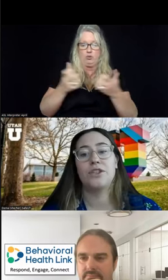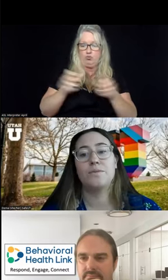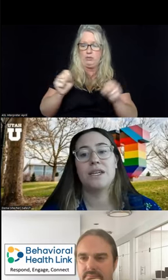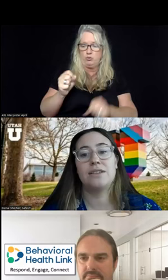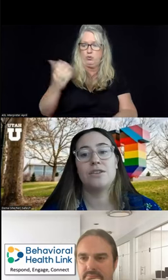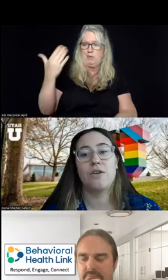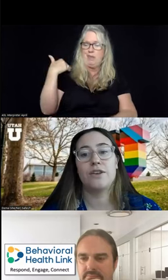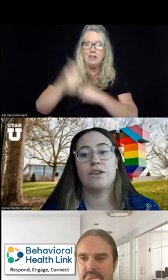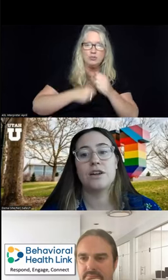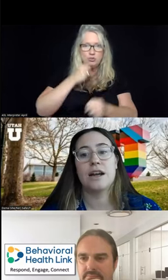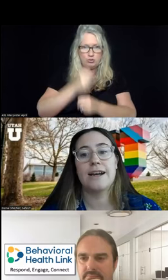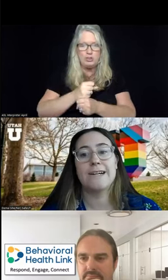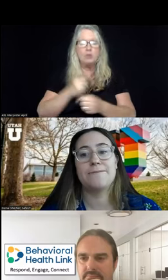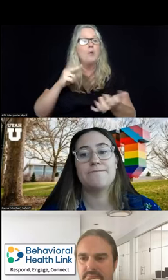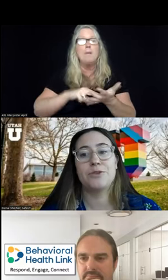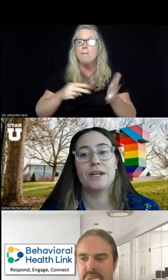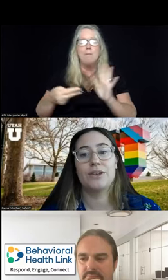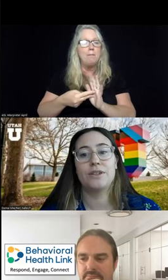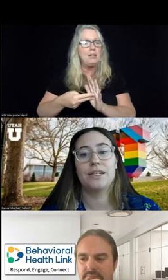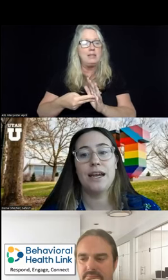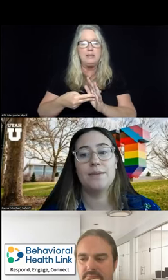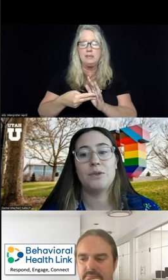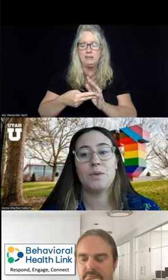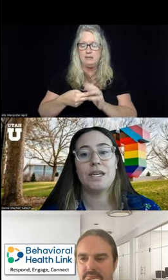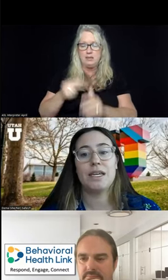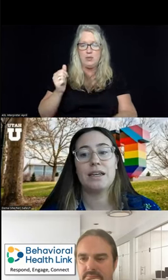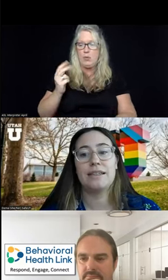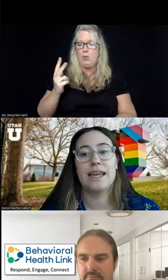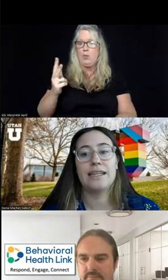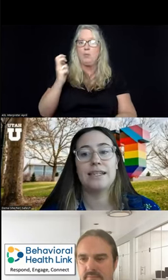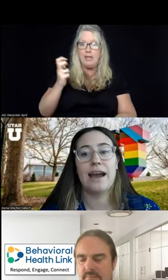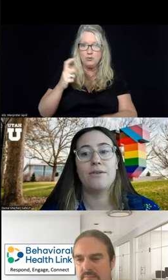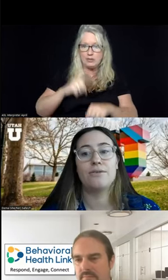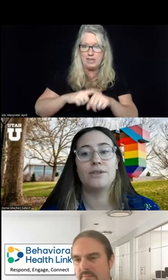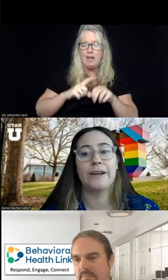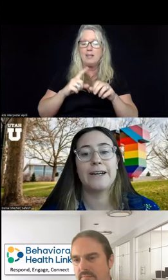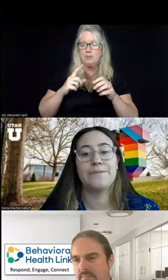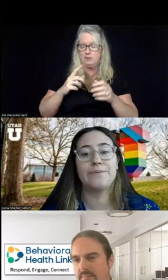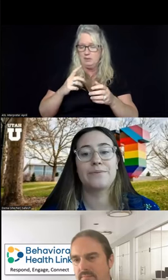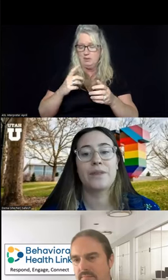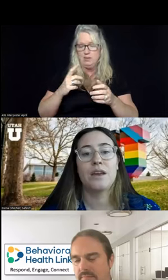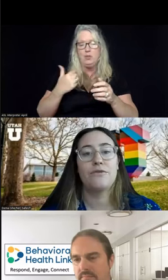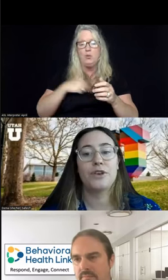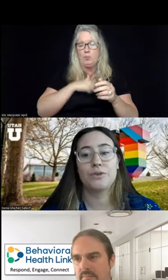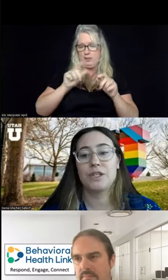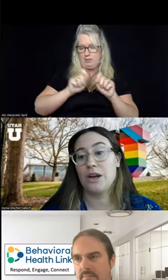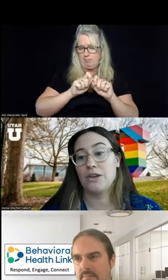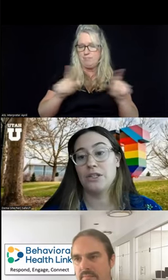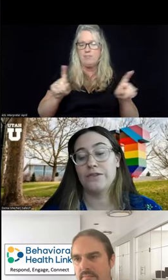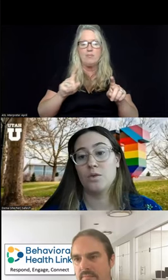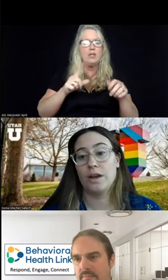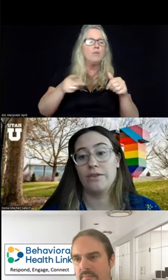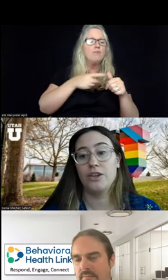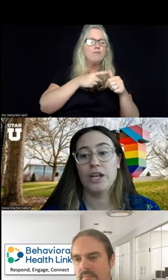which means over 300 times we sent out first